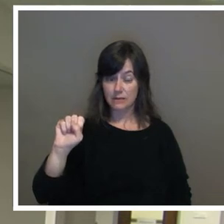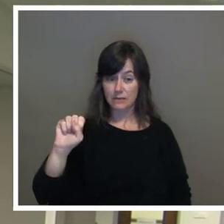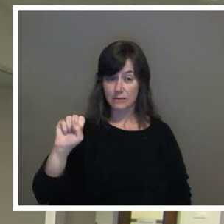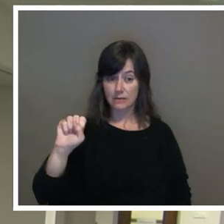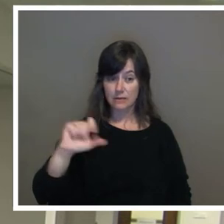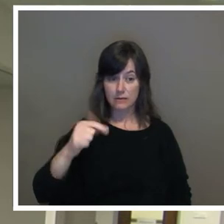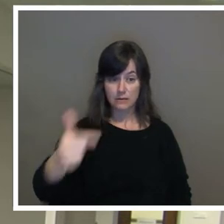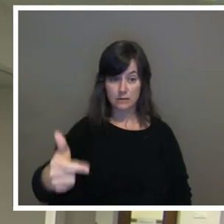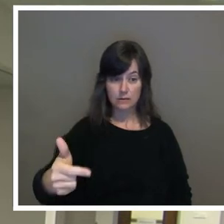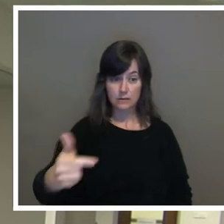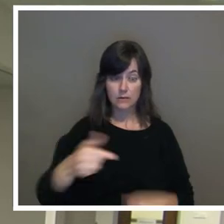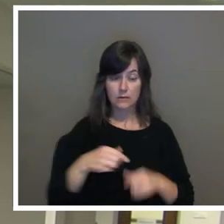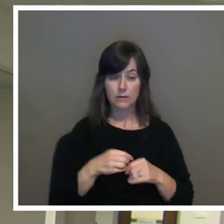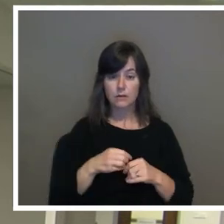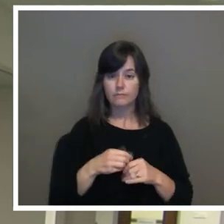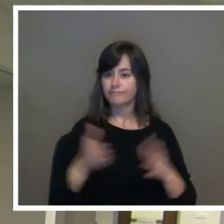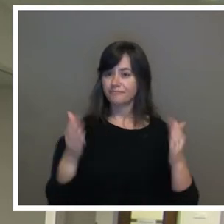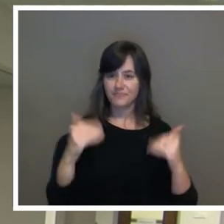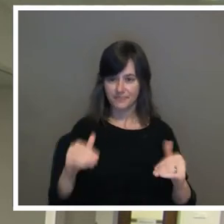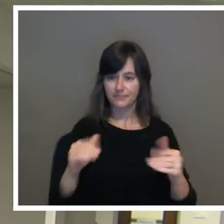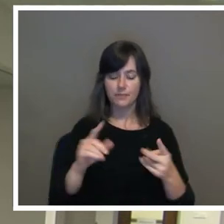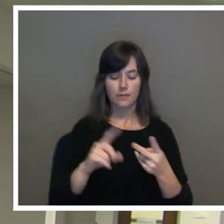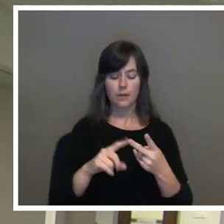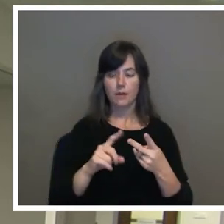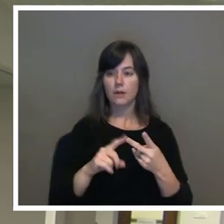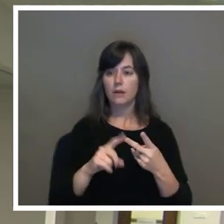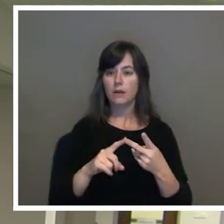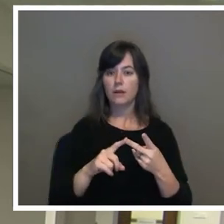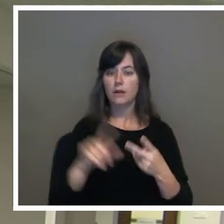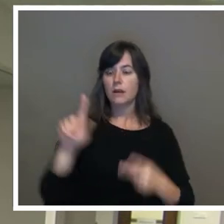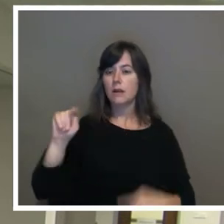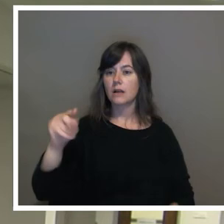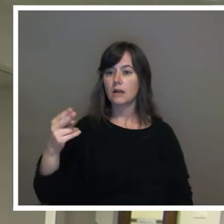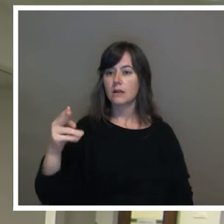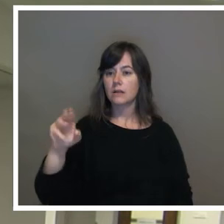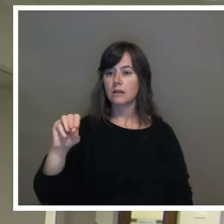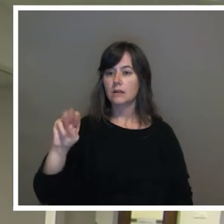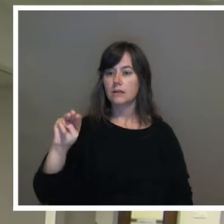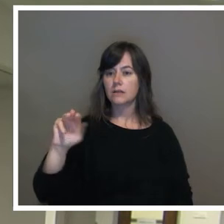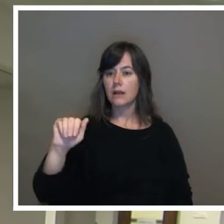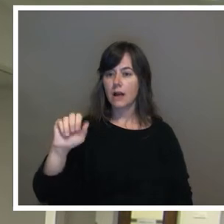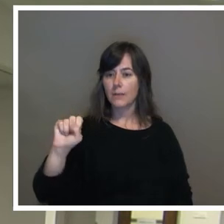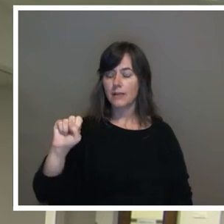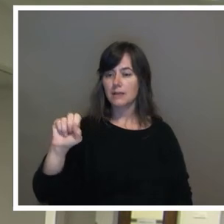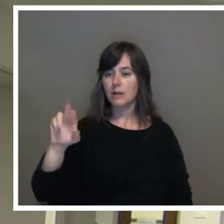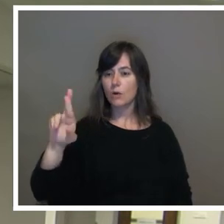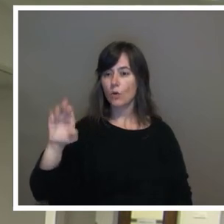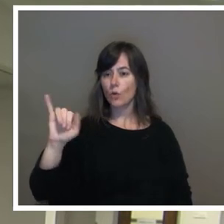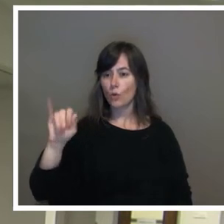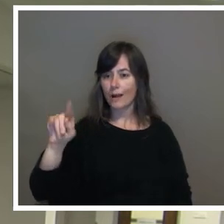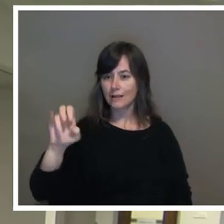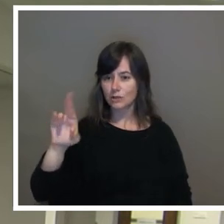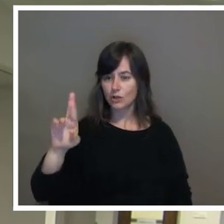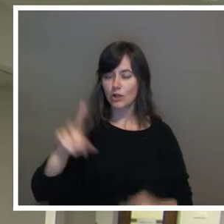All right. Our next speaker is Thomas Reister. Followed by Dan Simmons.